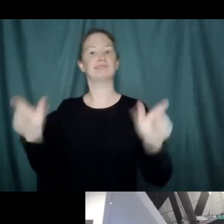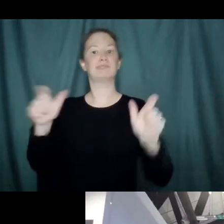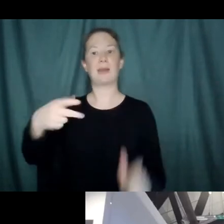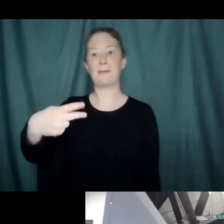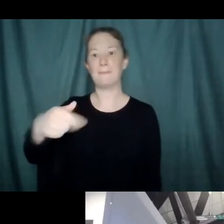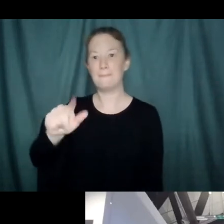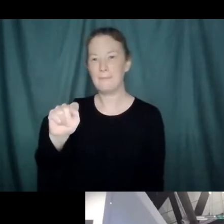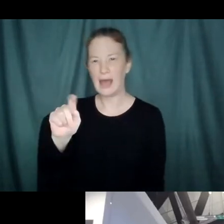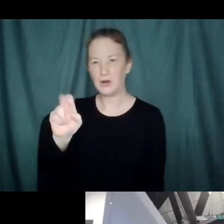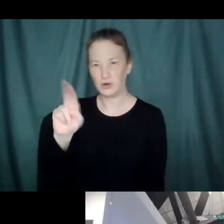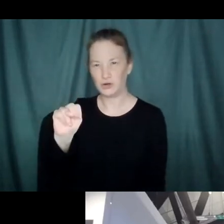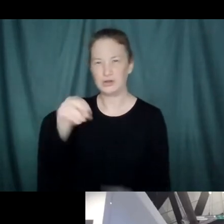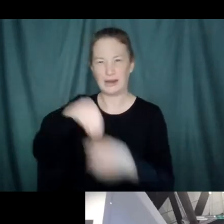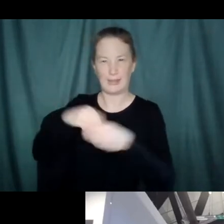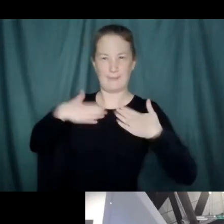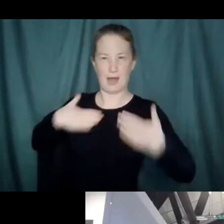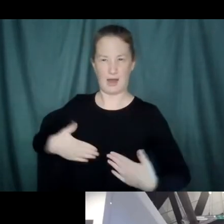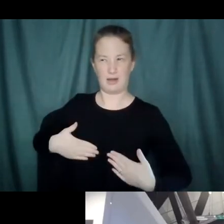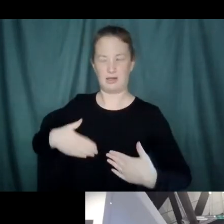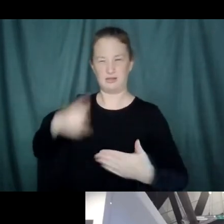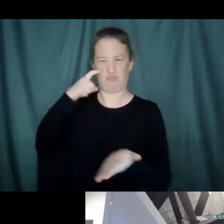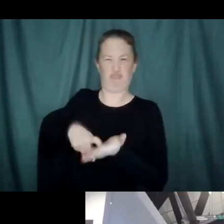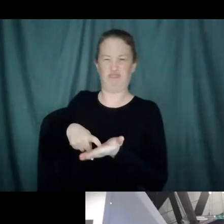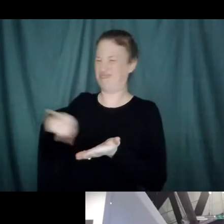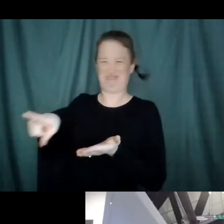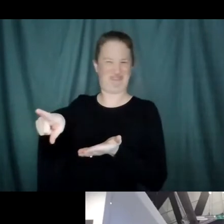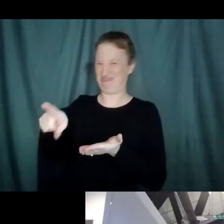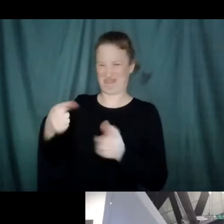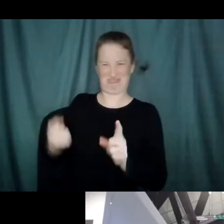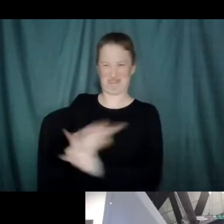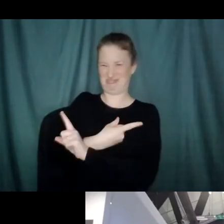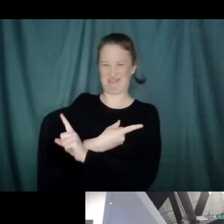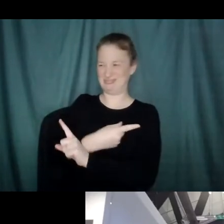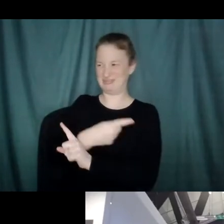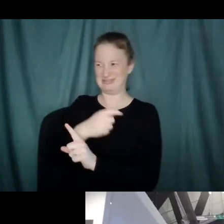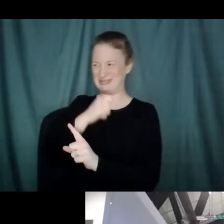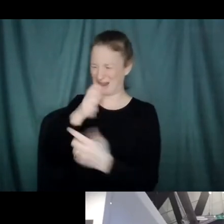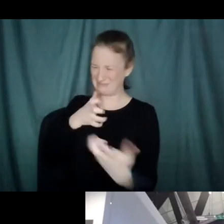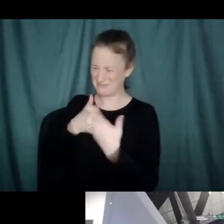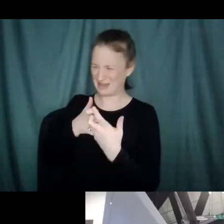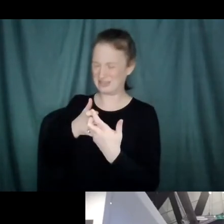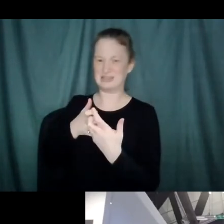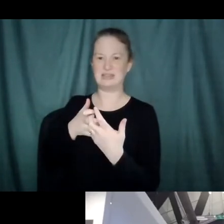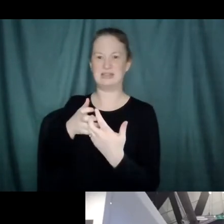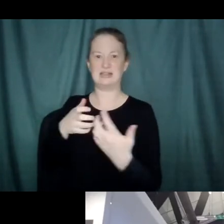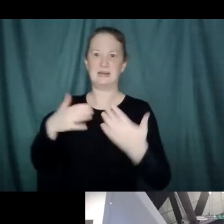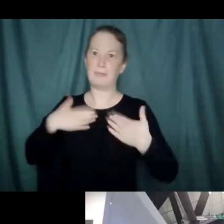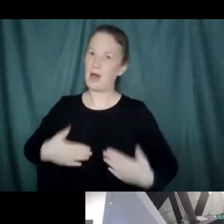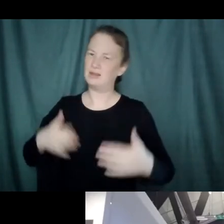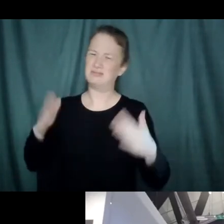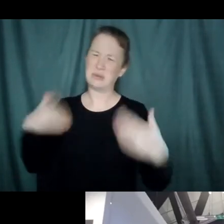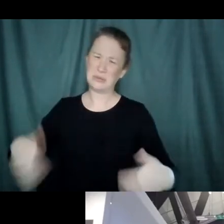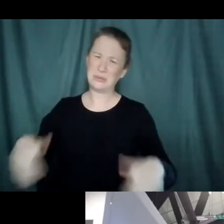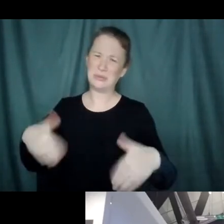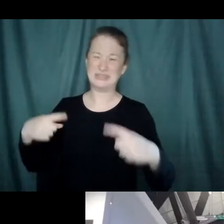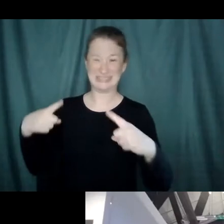immune system is an incredibly complex, for lack